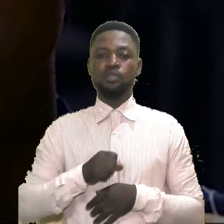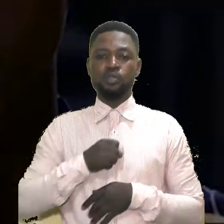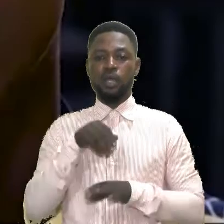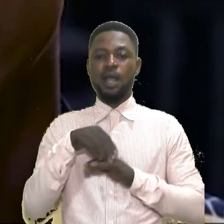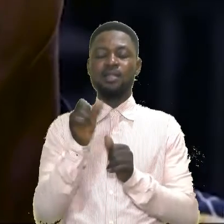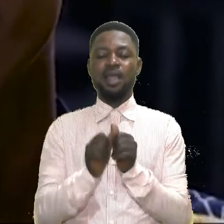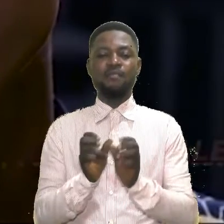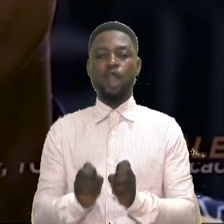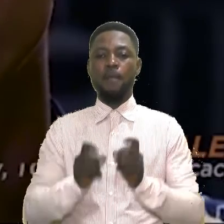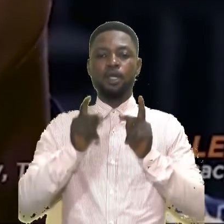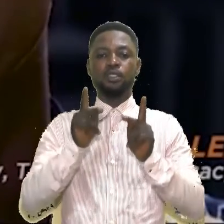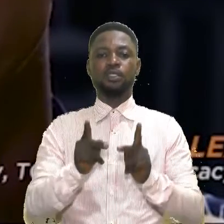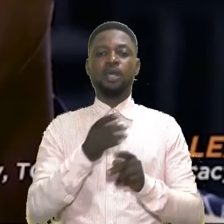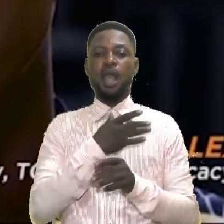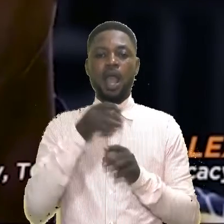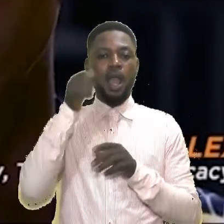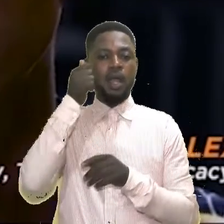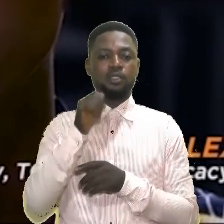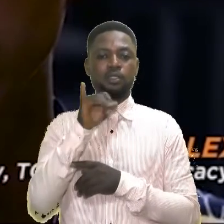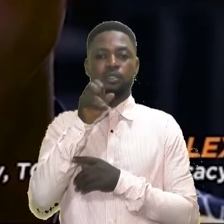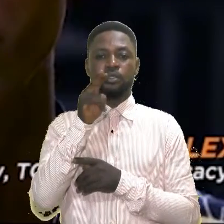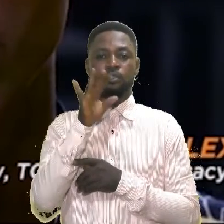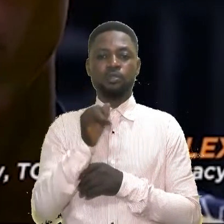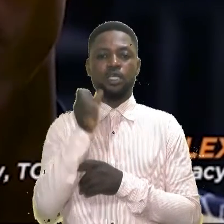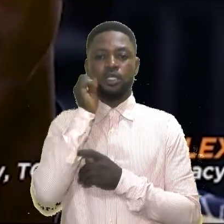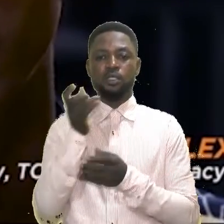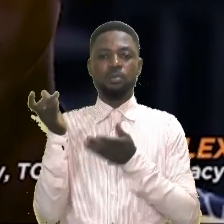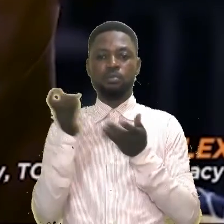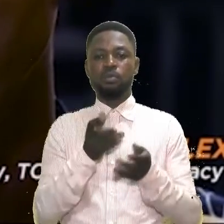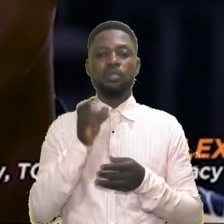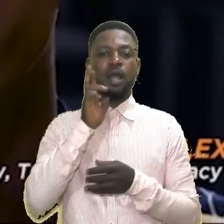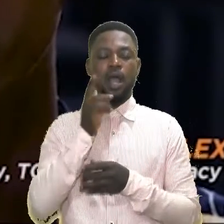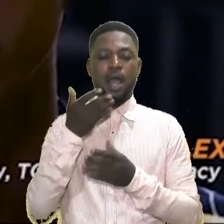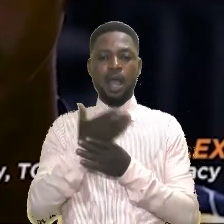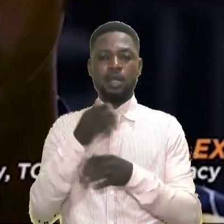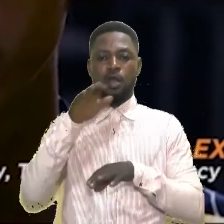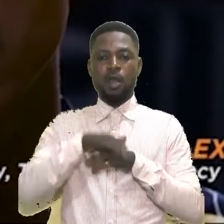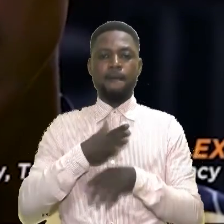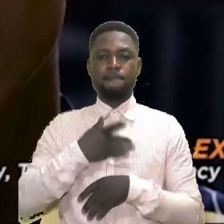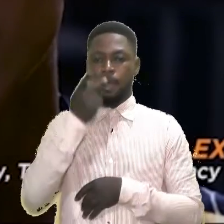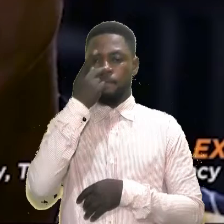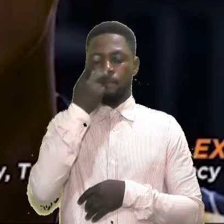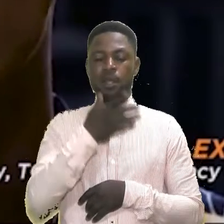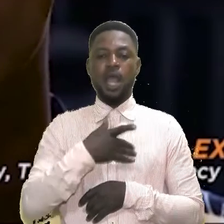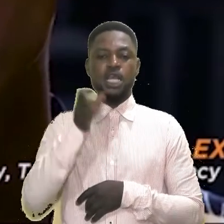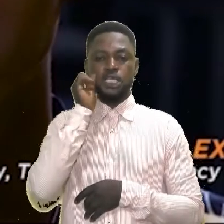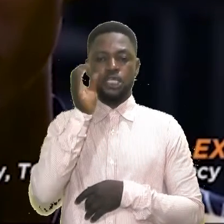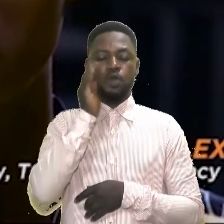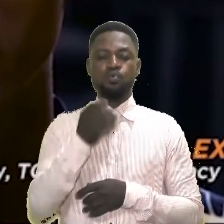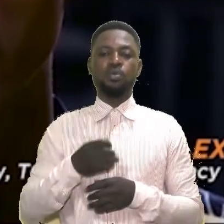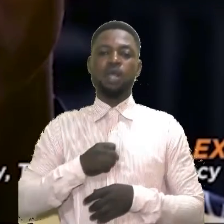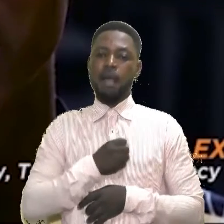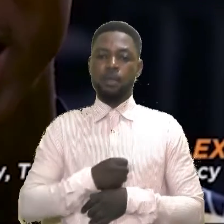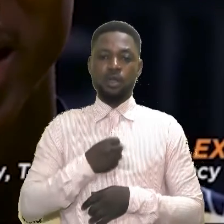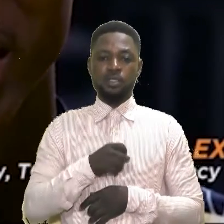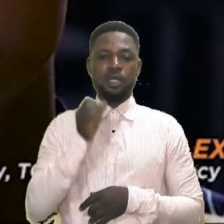sorry. At every opportunity, Auntie Julie would brush her hand against my penis and she would apologize,